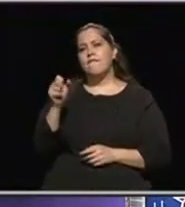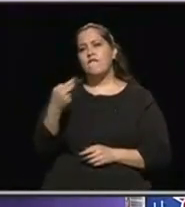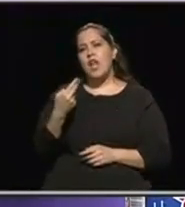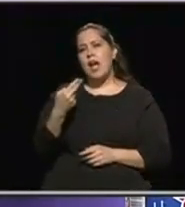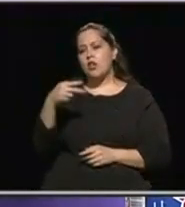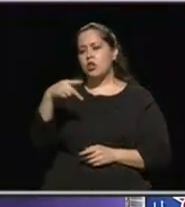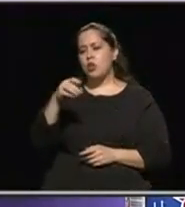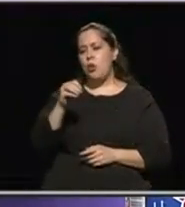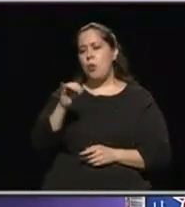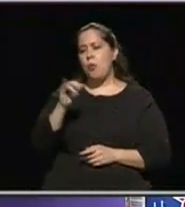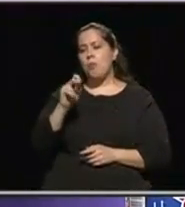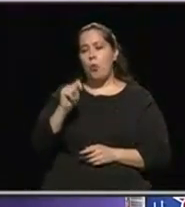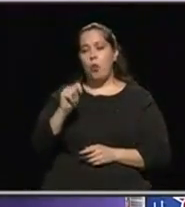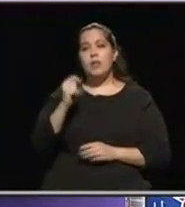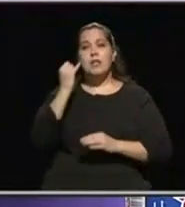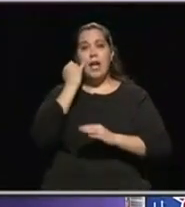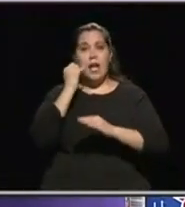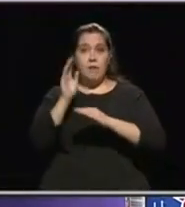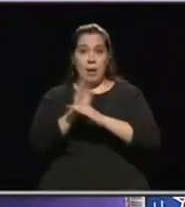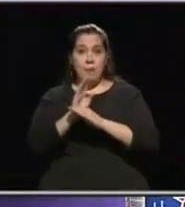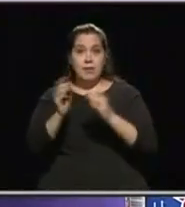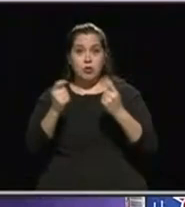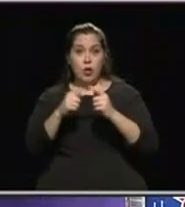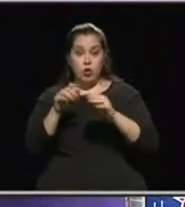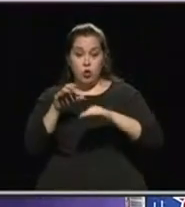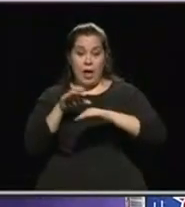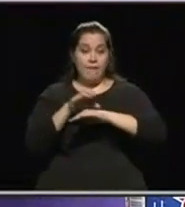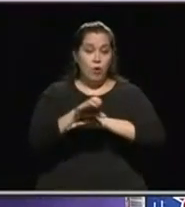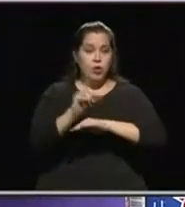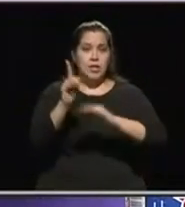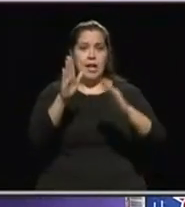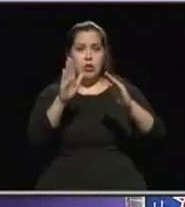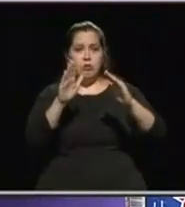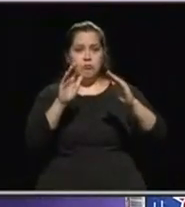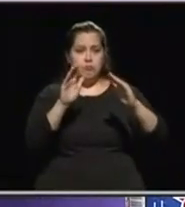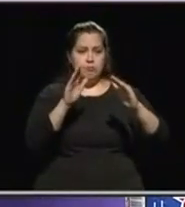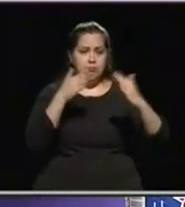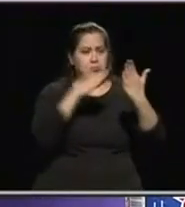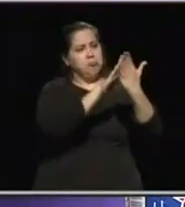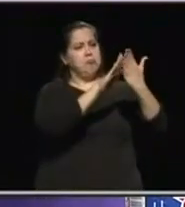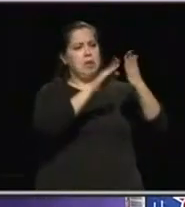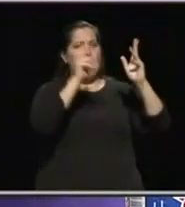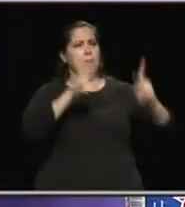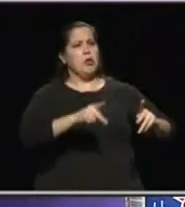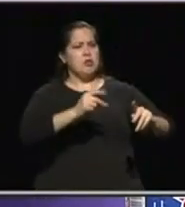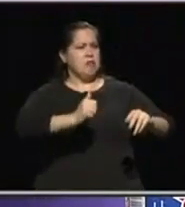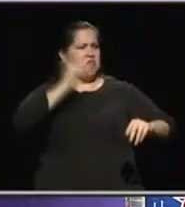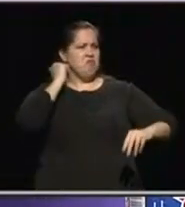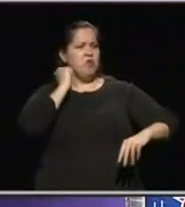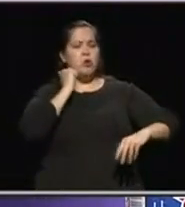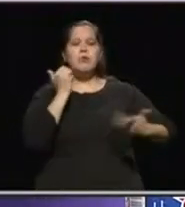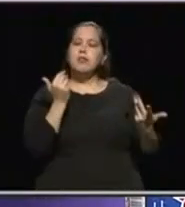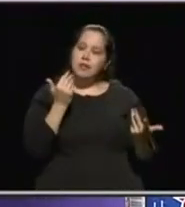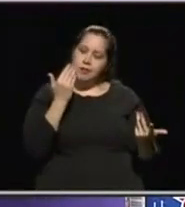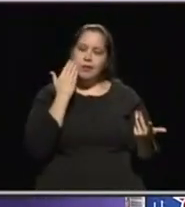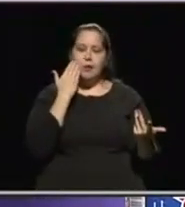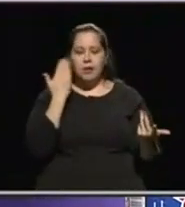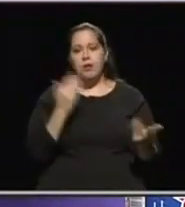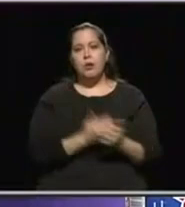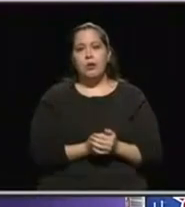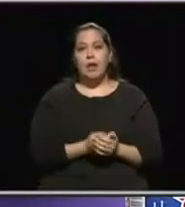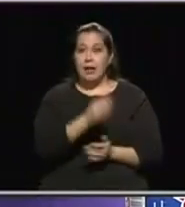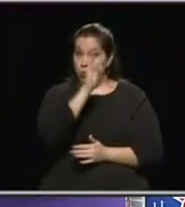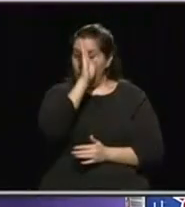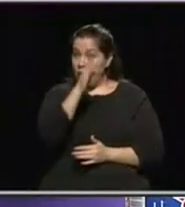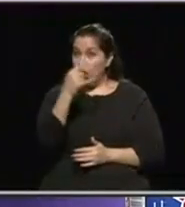If a company tried to enforce it and you run into somebody that's pretty belligerent, we knew that. And quite